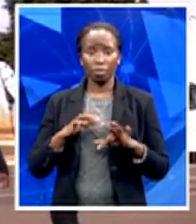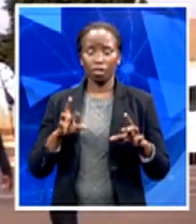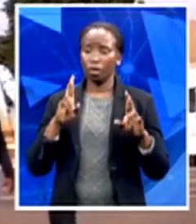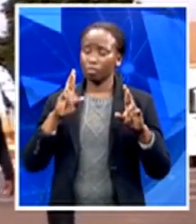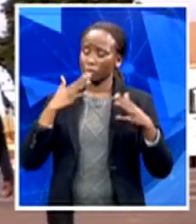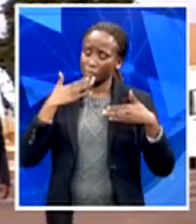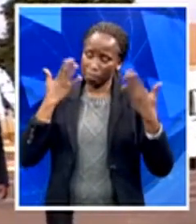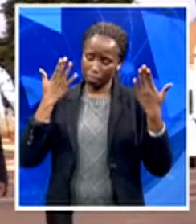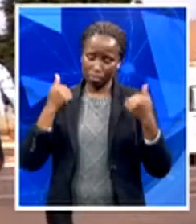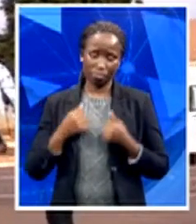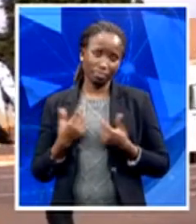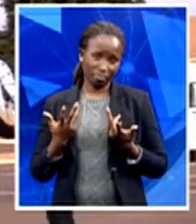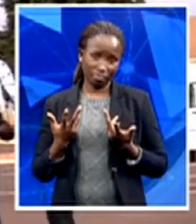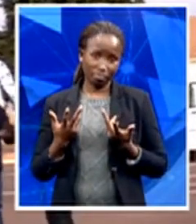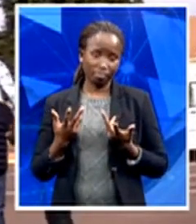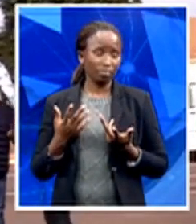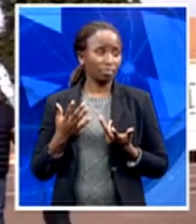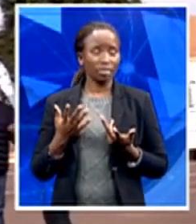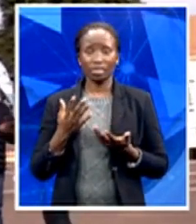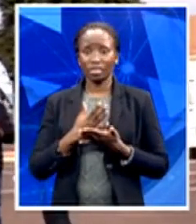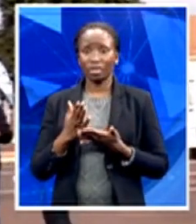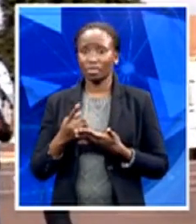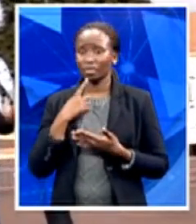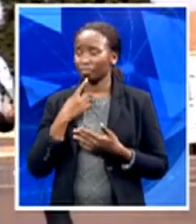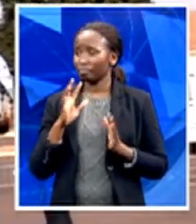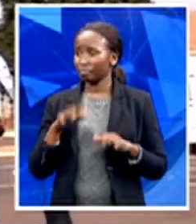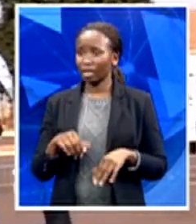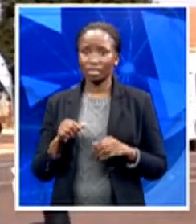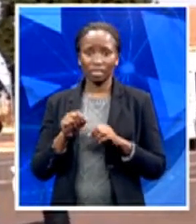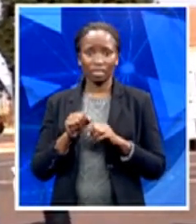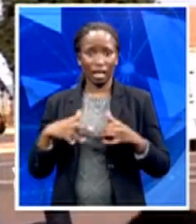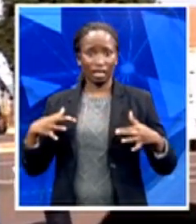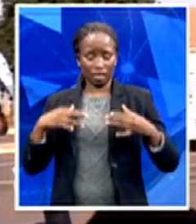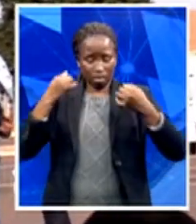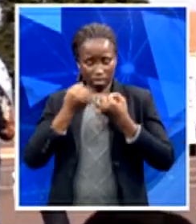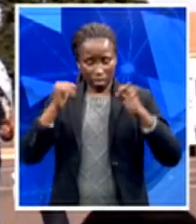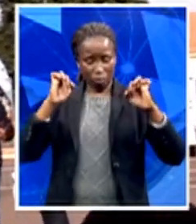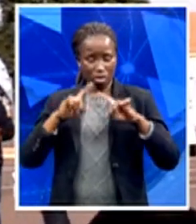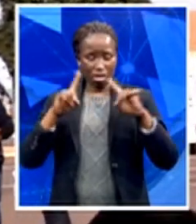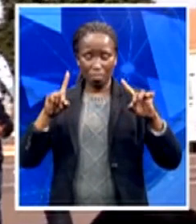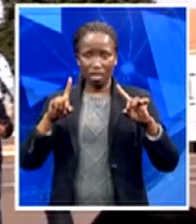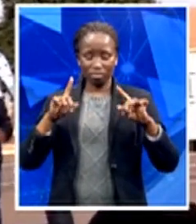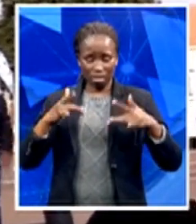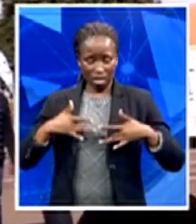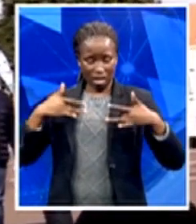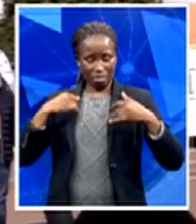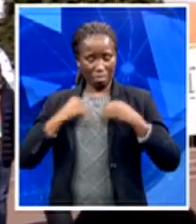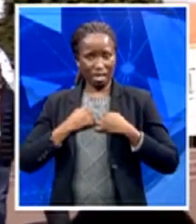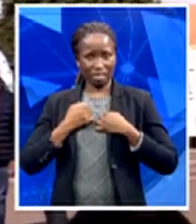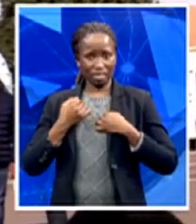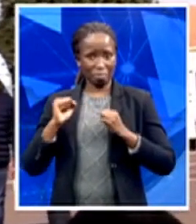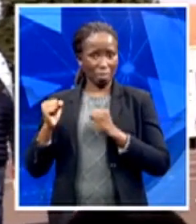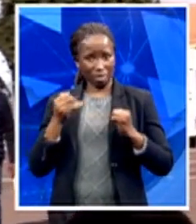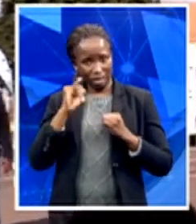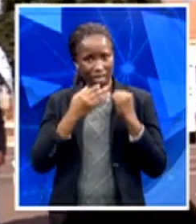hope since the democratic dispensation. Nothing has changed in my life. Do you want them to look back on the youth of